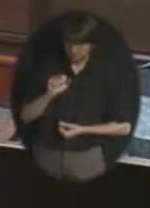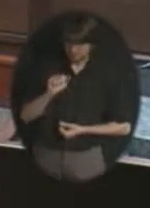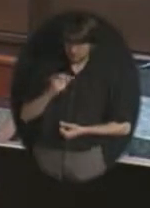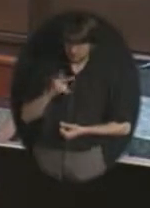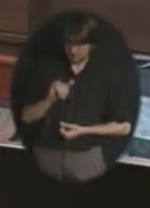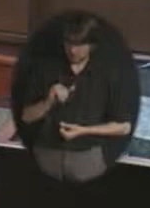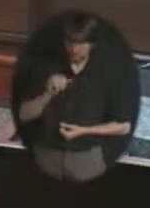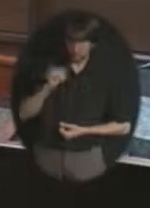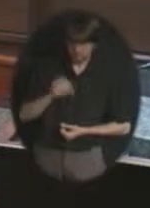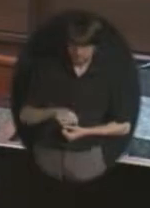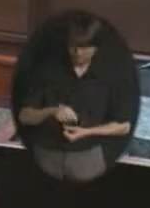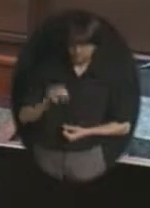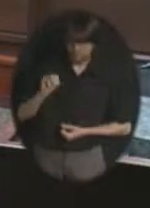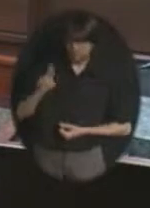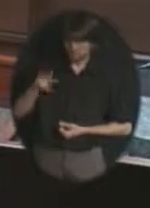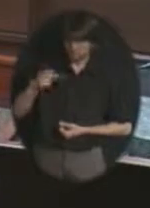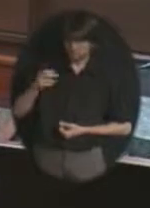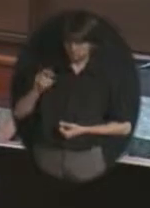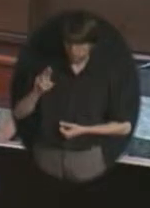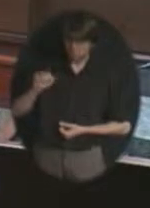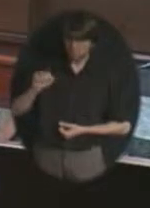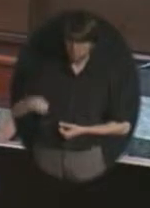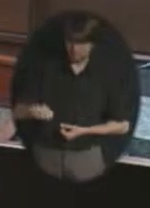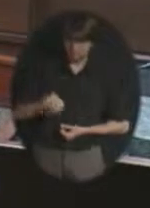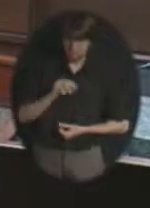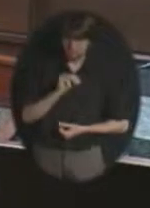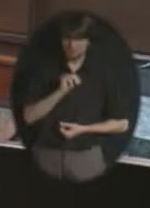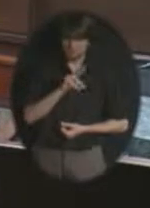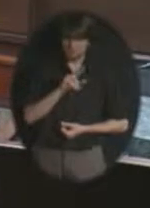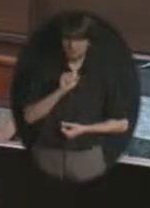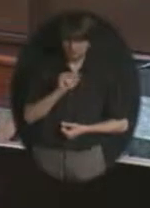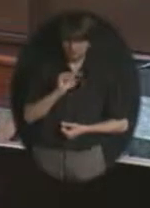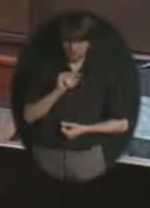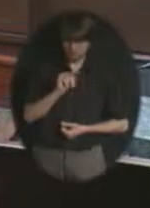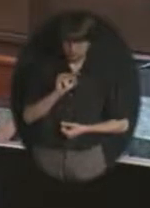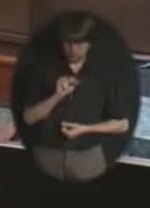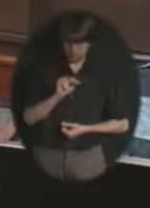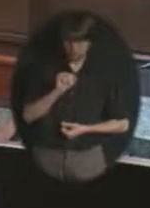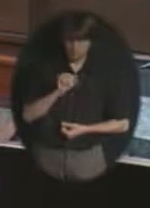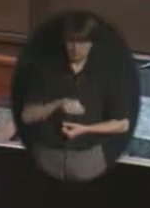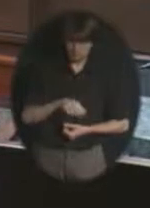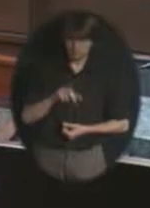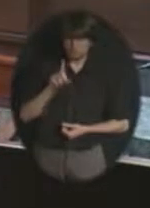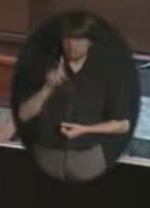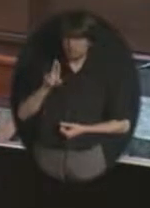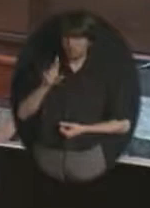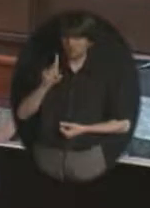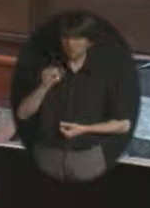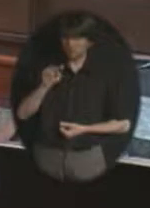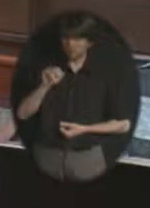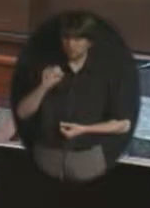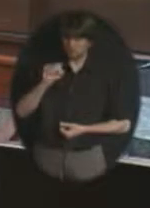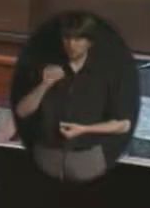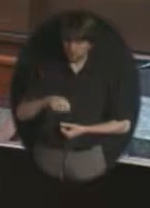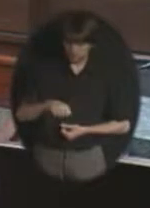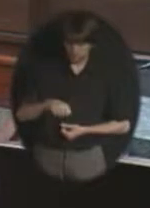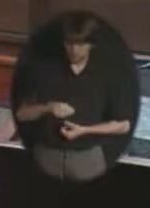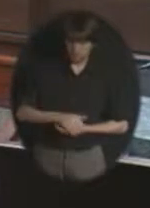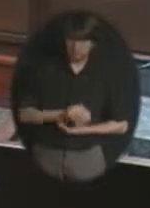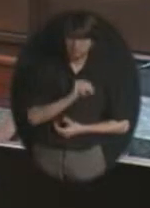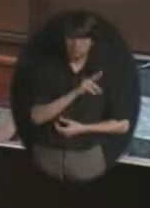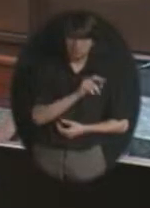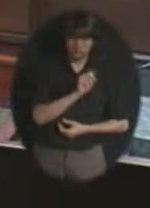Yes. Mr. Parker. Yes. Mrs. Martin. Yes. Dr. Daniels. Yes. Mr. Scheer. Yes. And I would be very